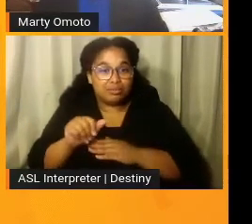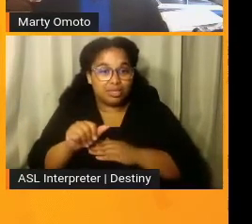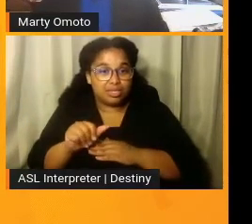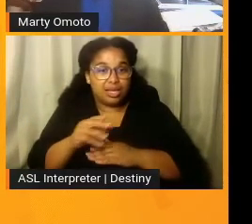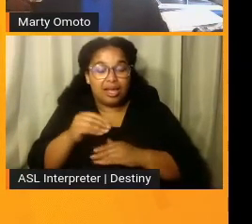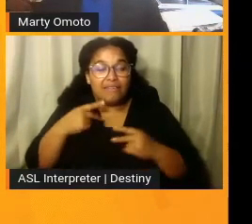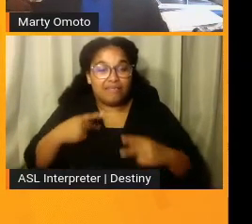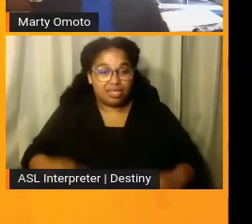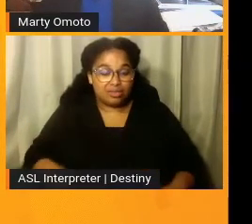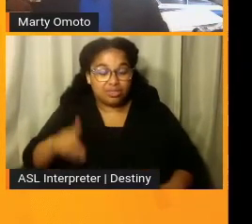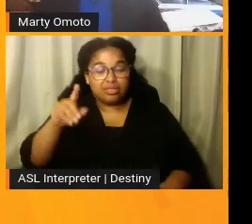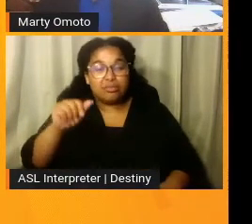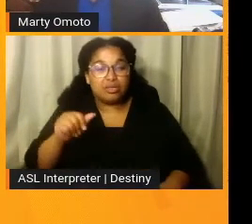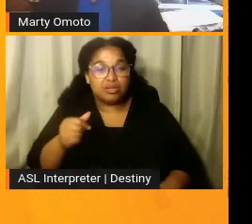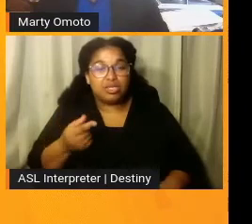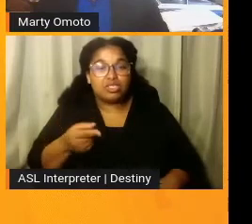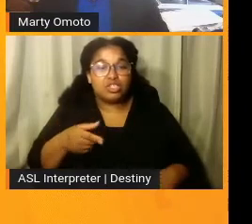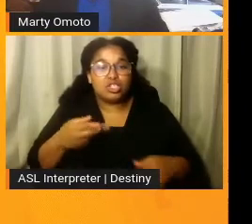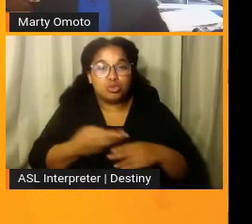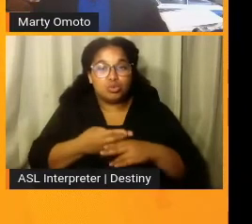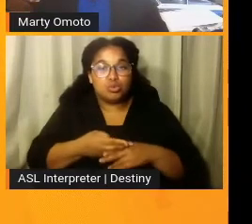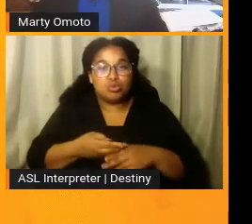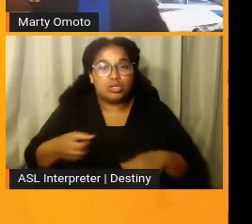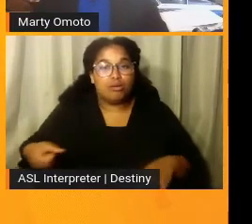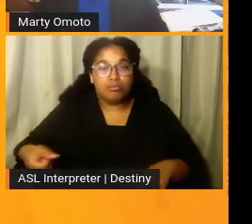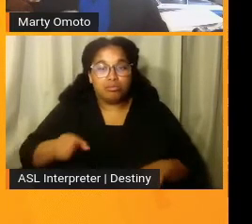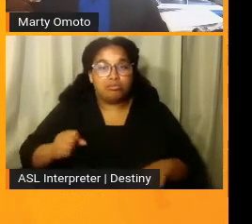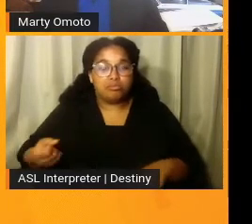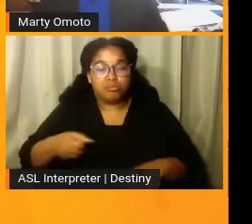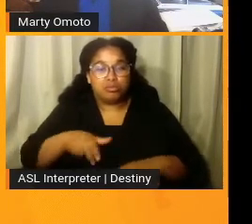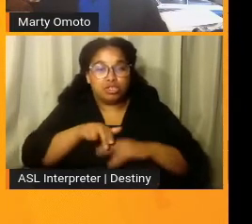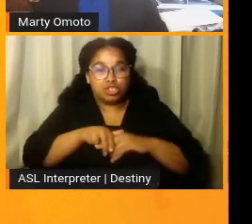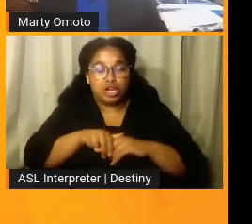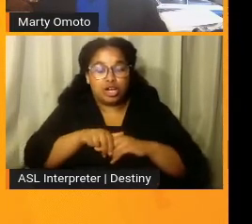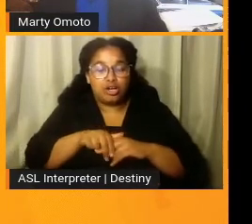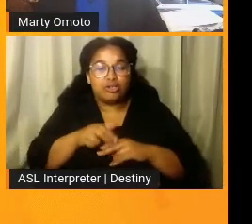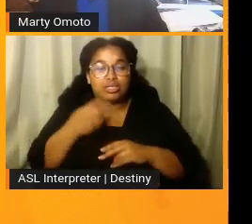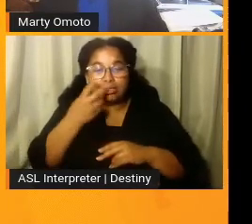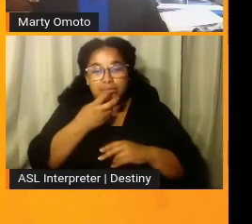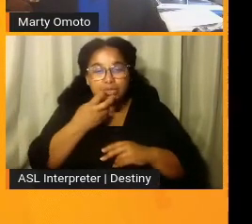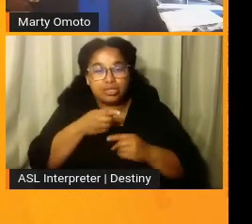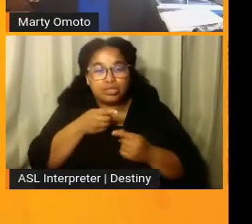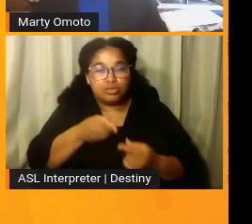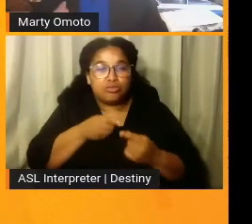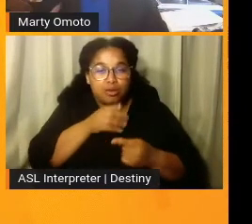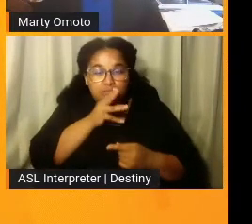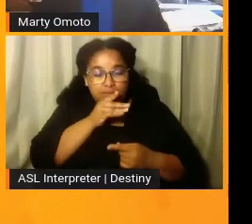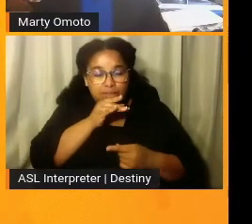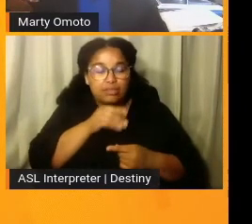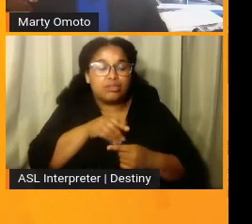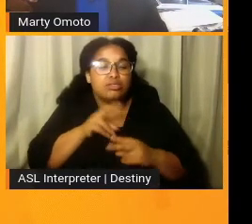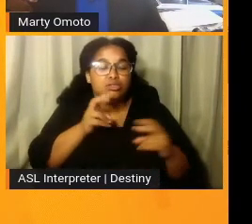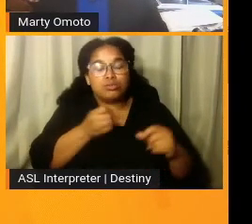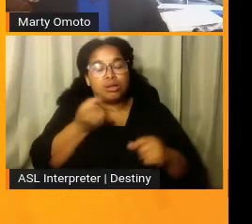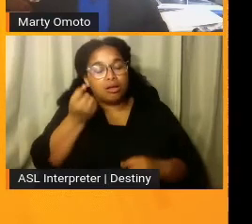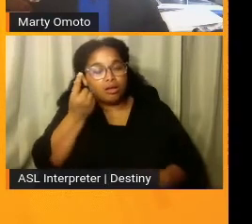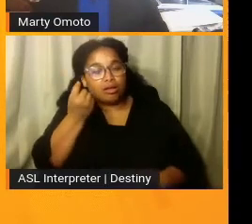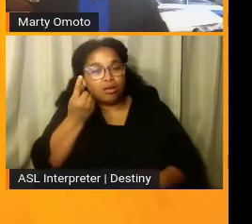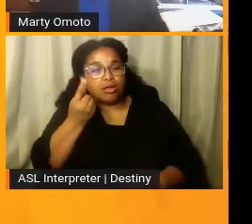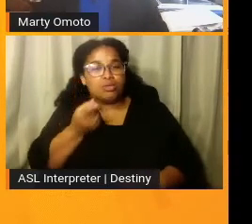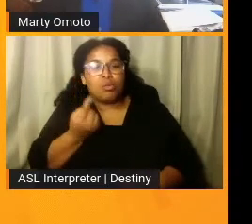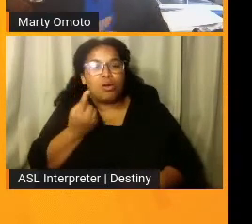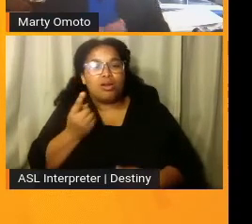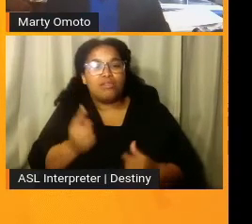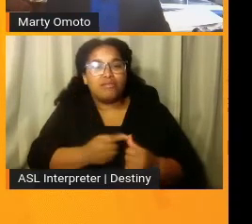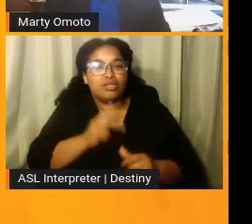physical disabilities. She used the power chair. Um, she had speech issues as well. Uh, but she was one of the first persons with